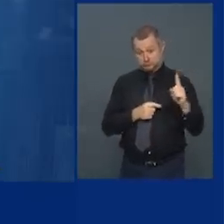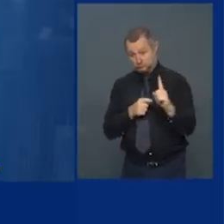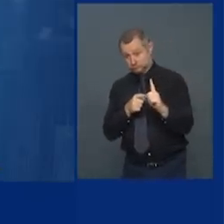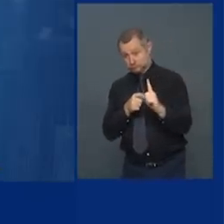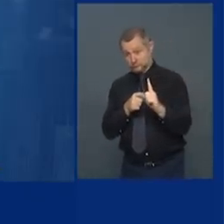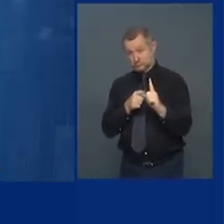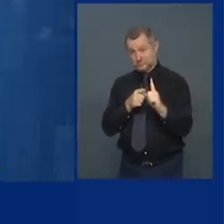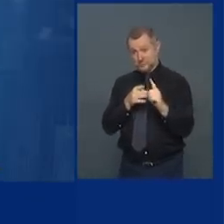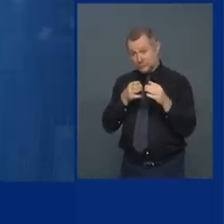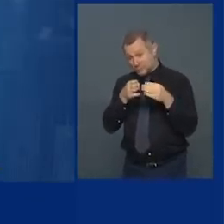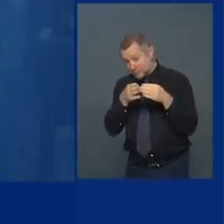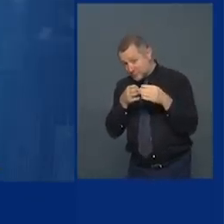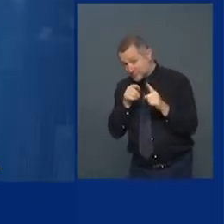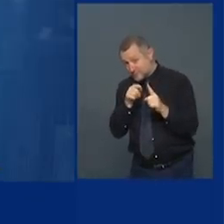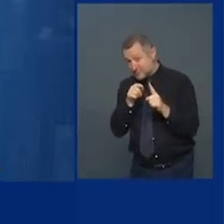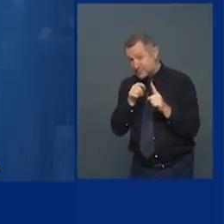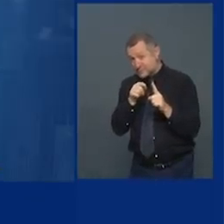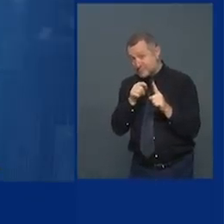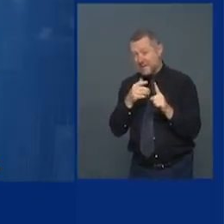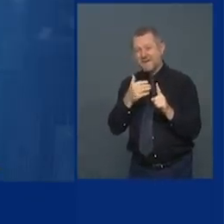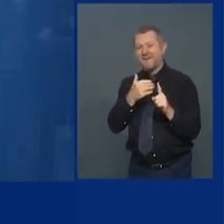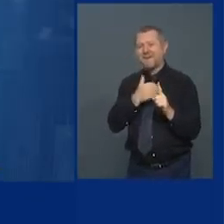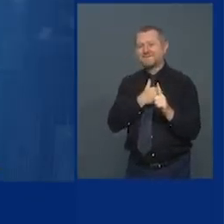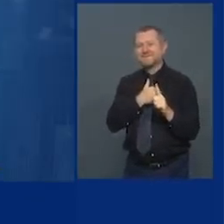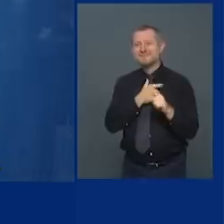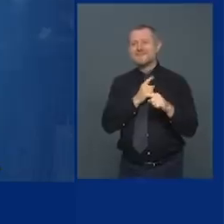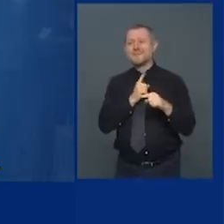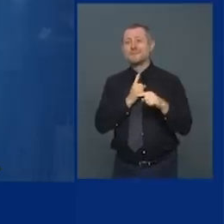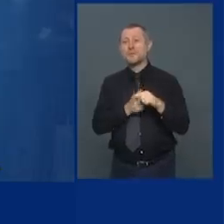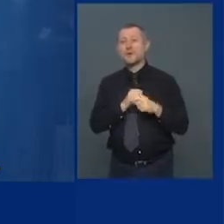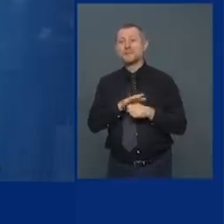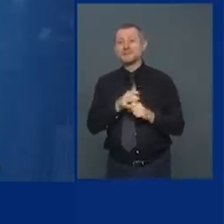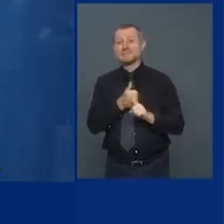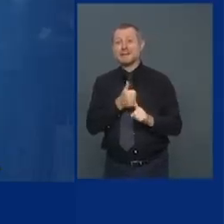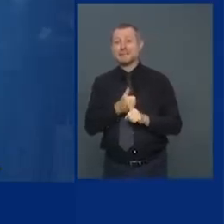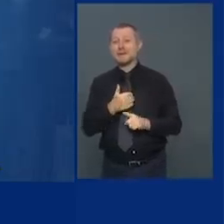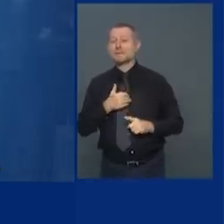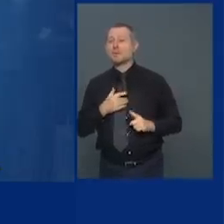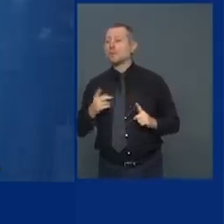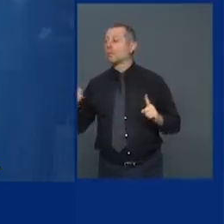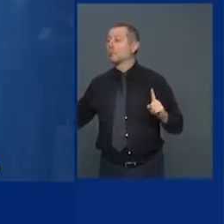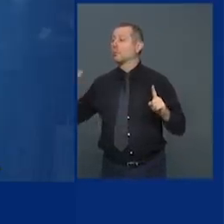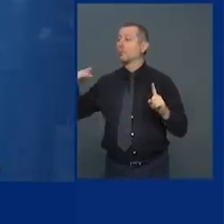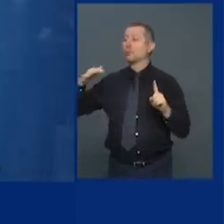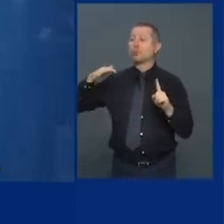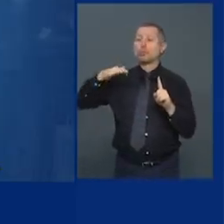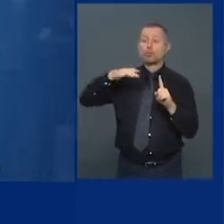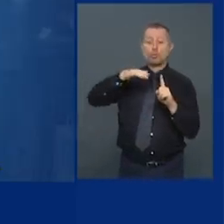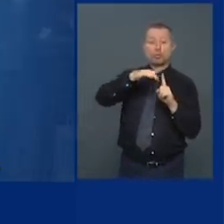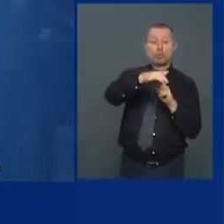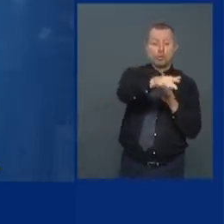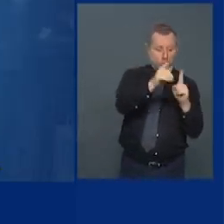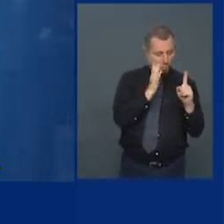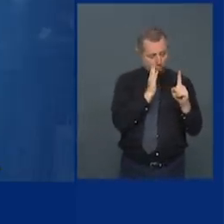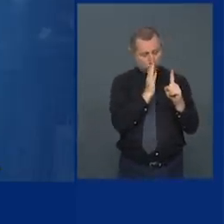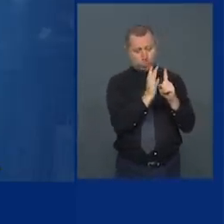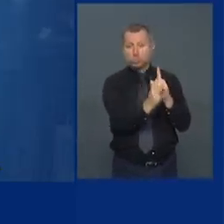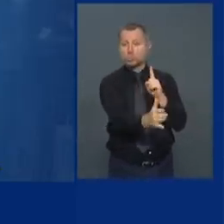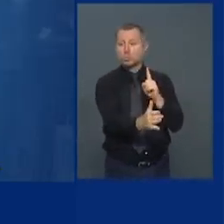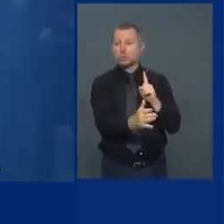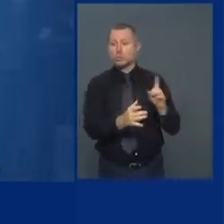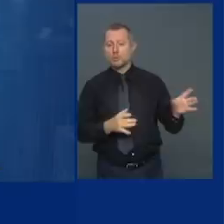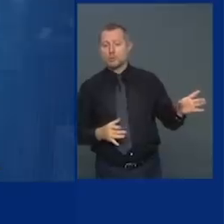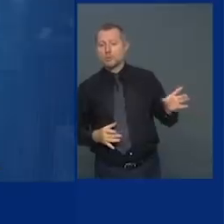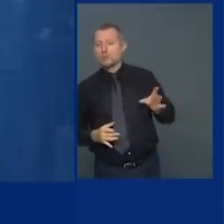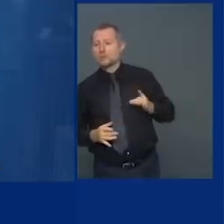corner who's sick with COVID and people are walking past that person now it's the public health concern for that